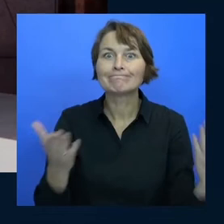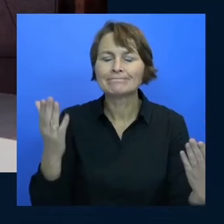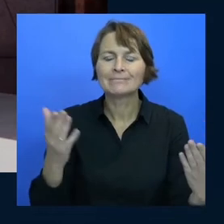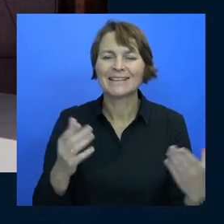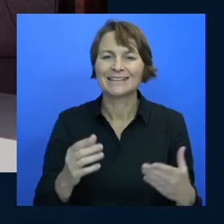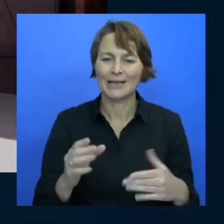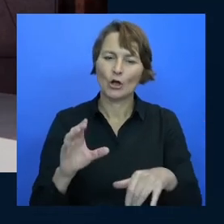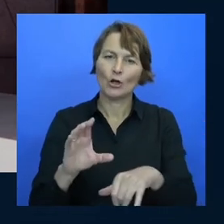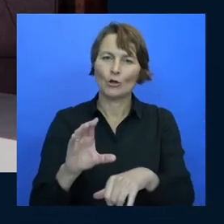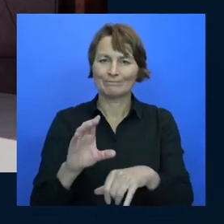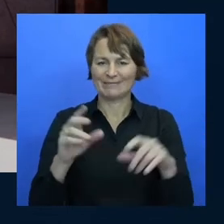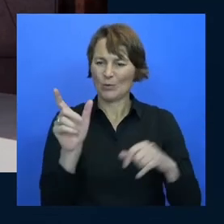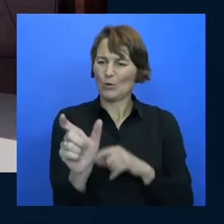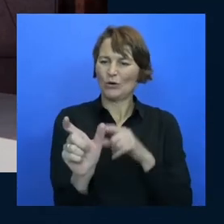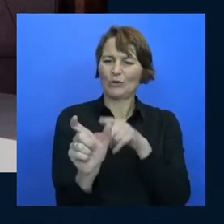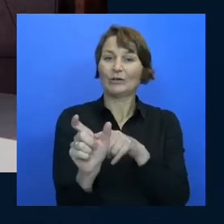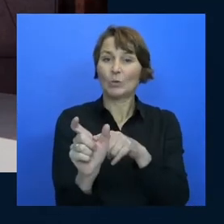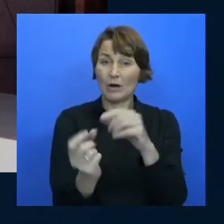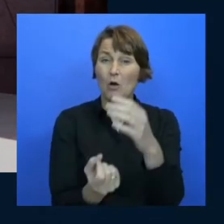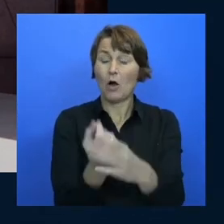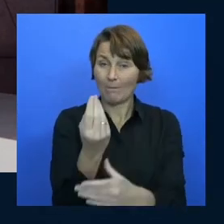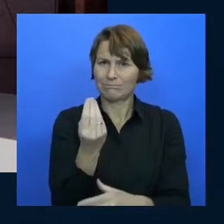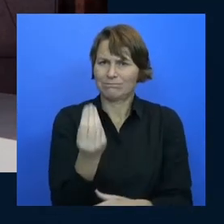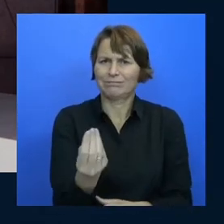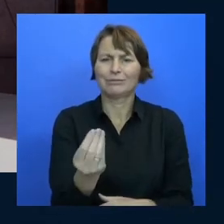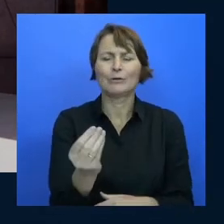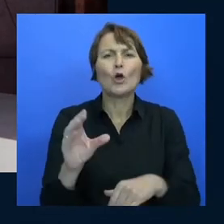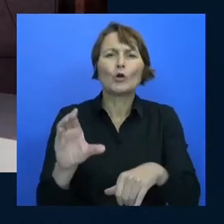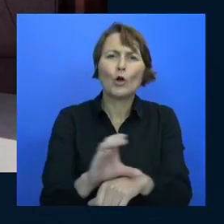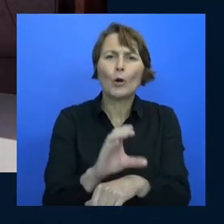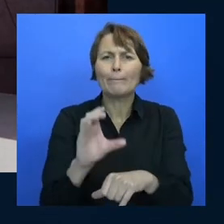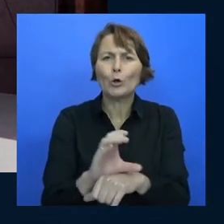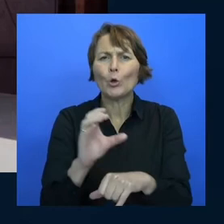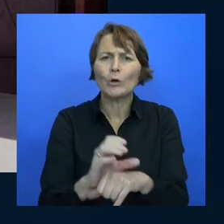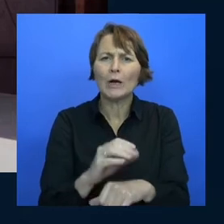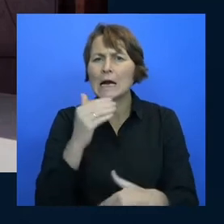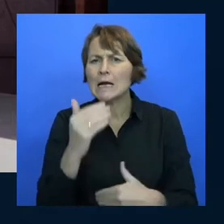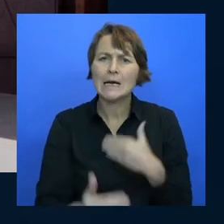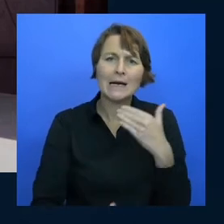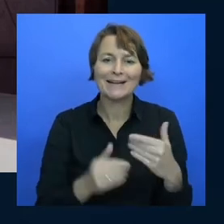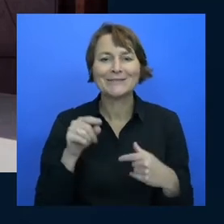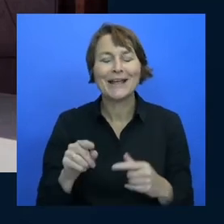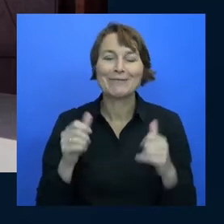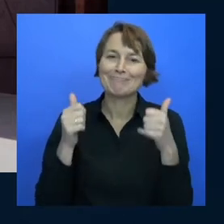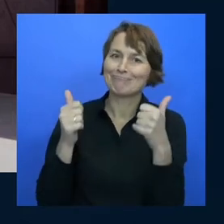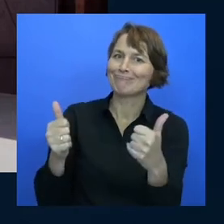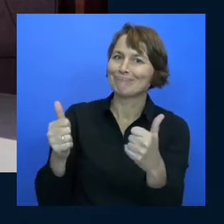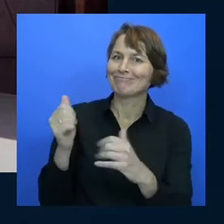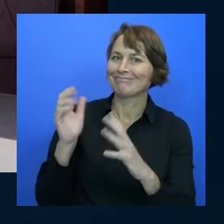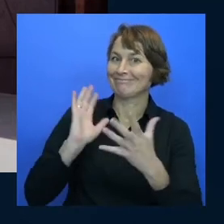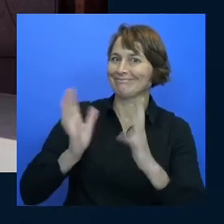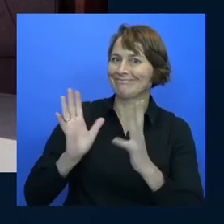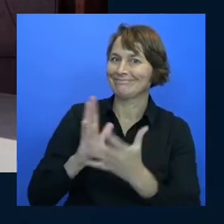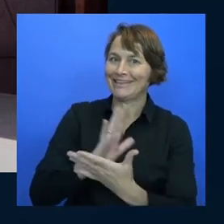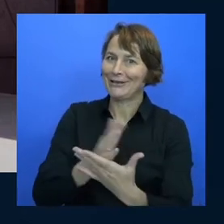we just made that up to the chagrin of our of our wonderful interpreters that are working very hard I'm very